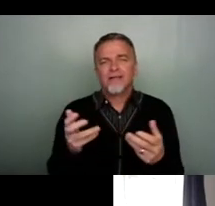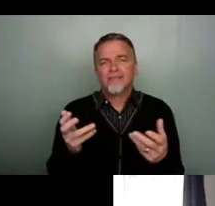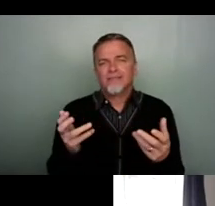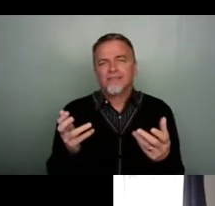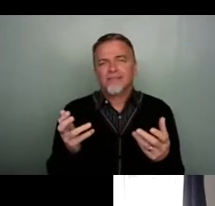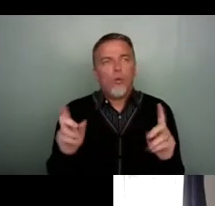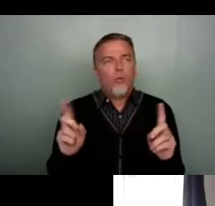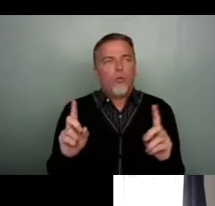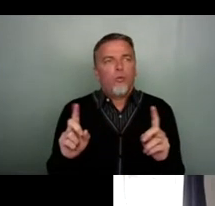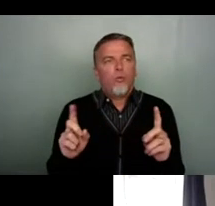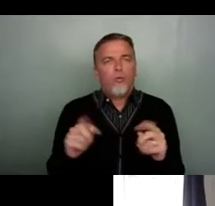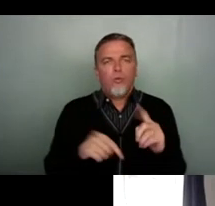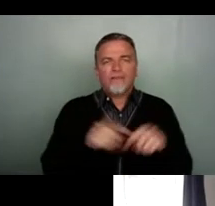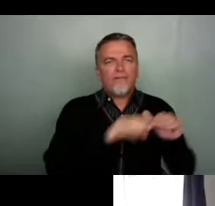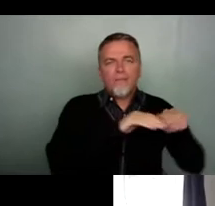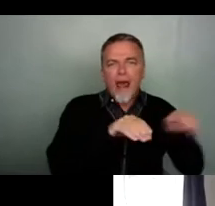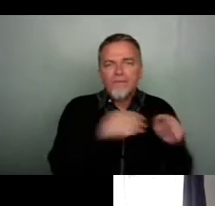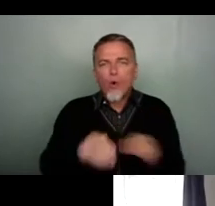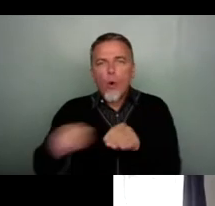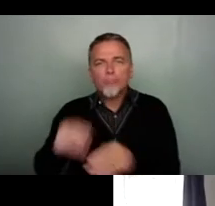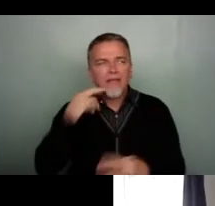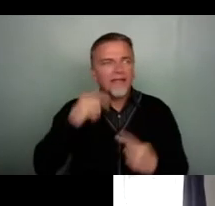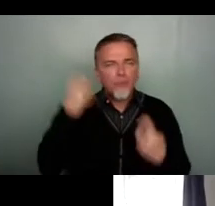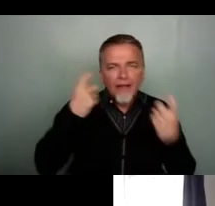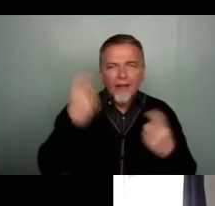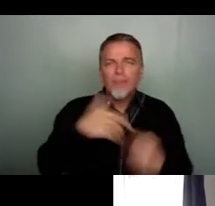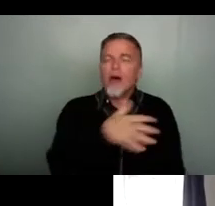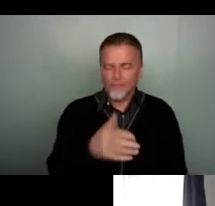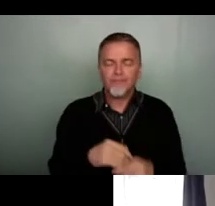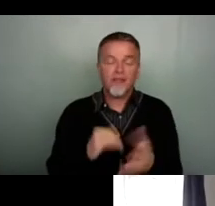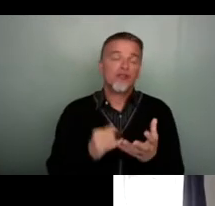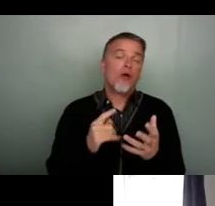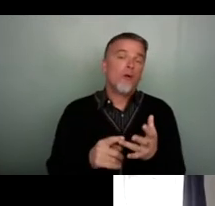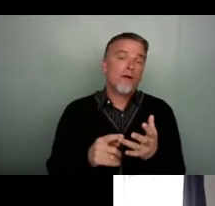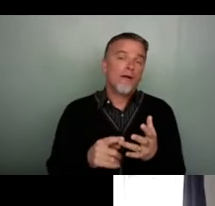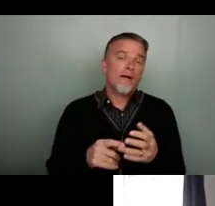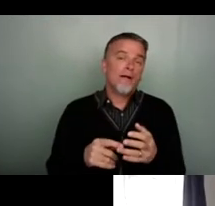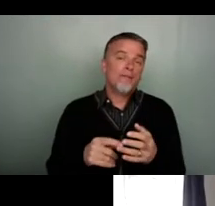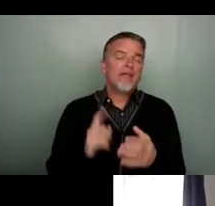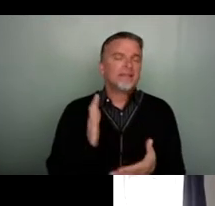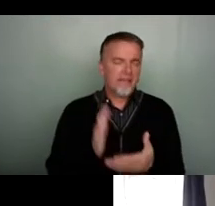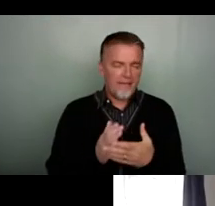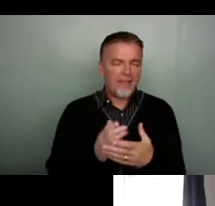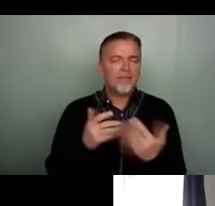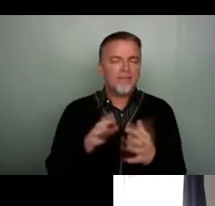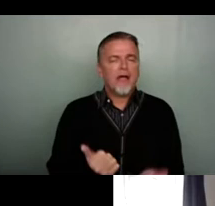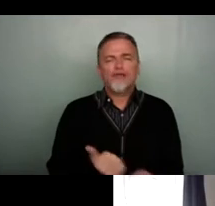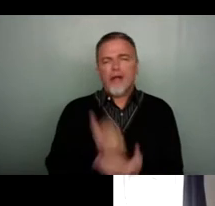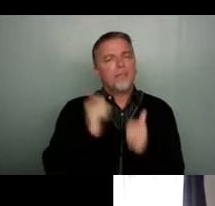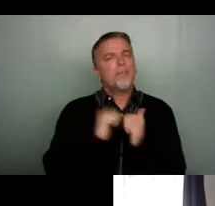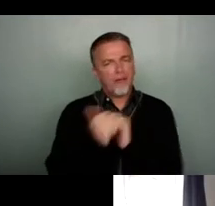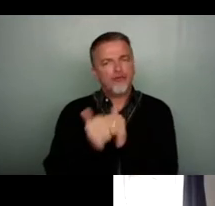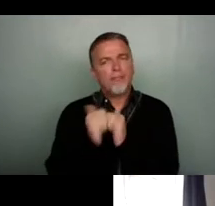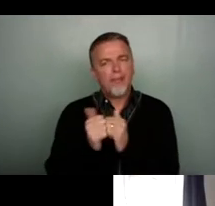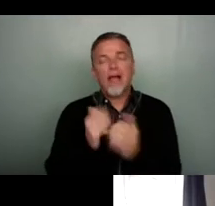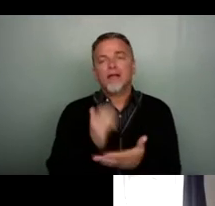What different platforms I need to think about? So it's it definitely has been a great partnership and